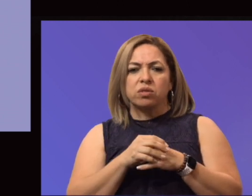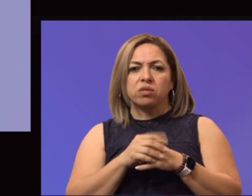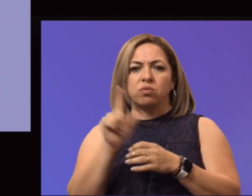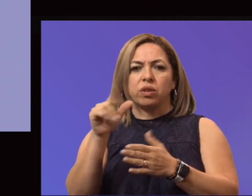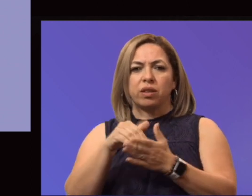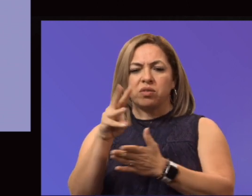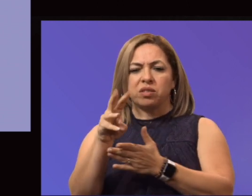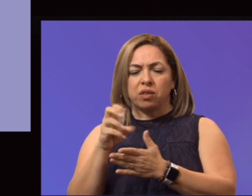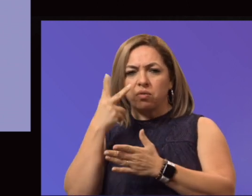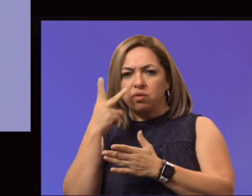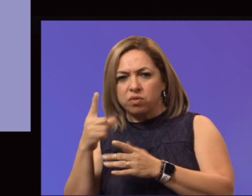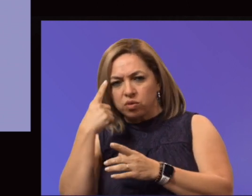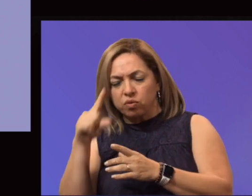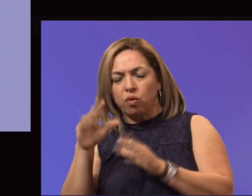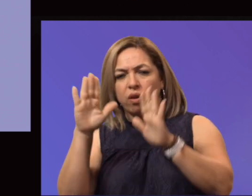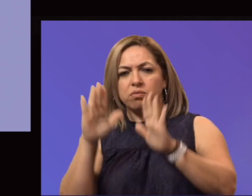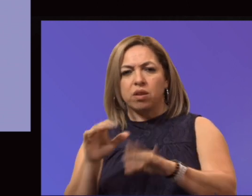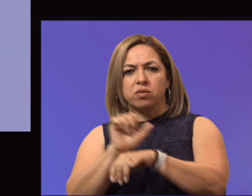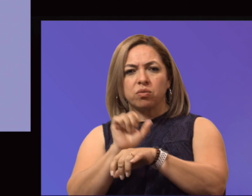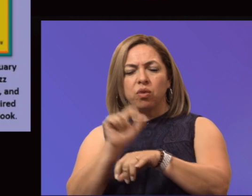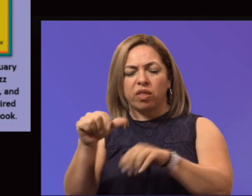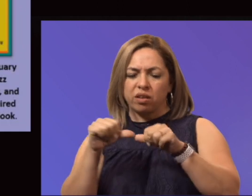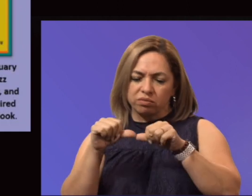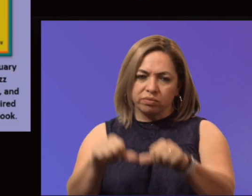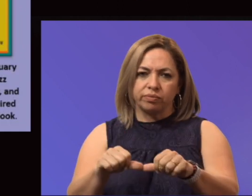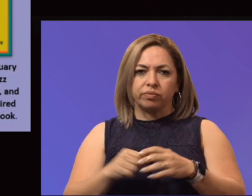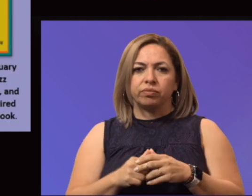to thank you for the great work that continues to move forward in this area.